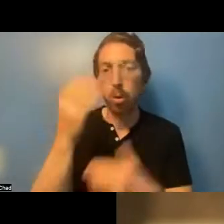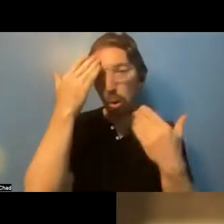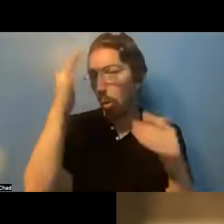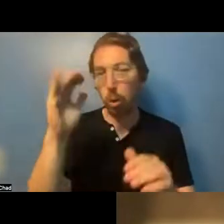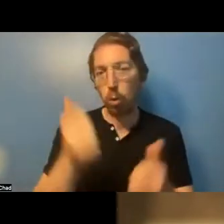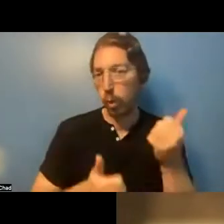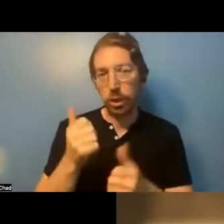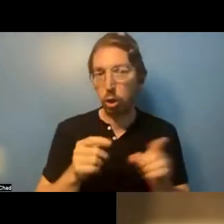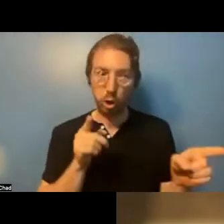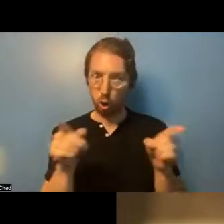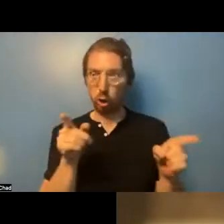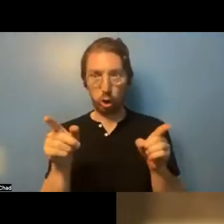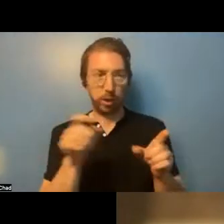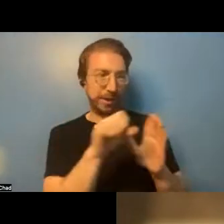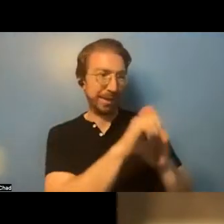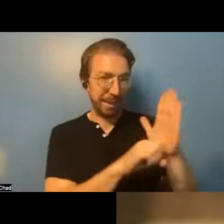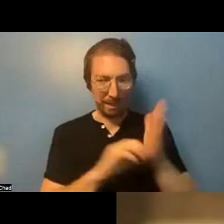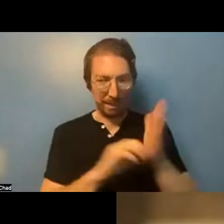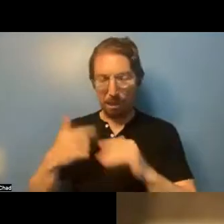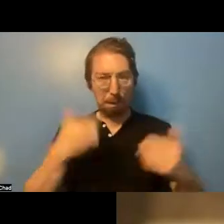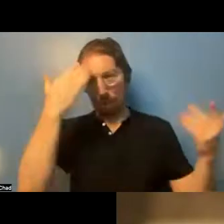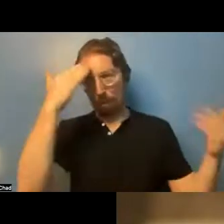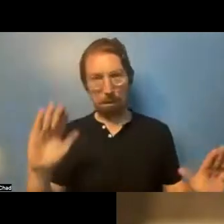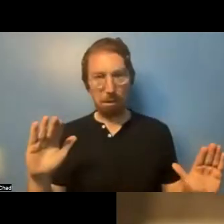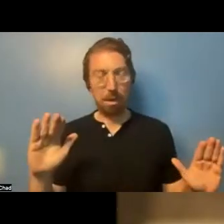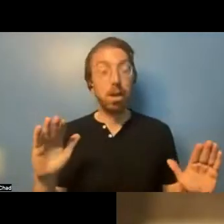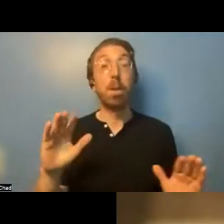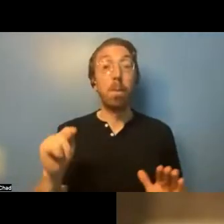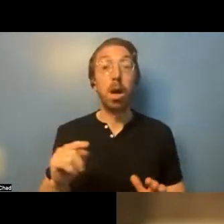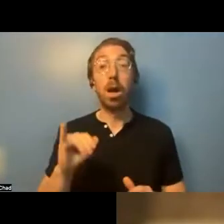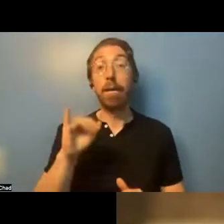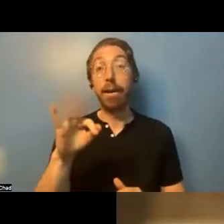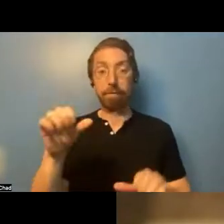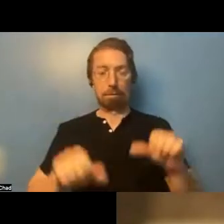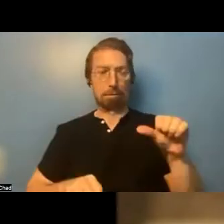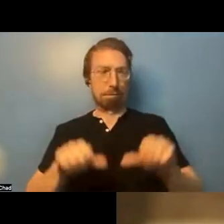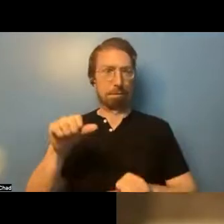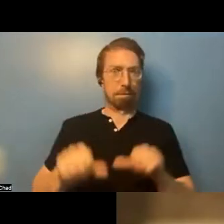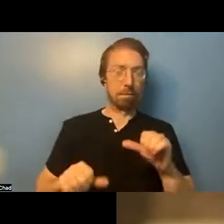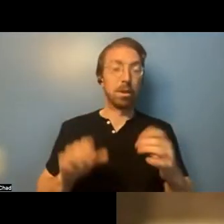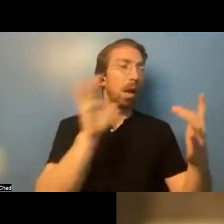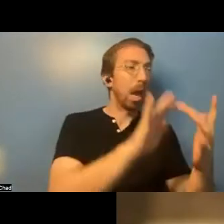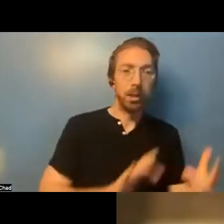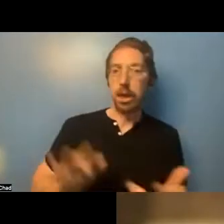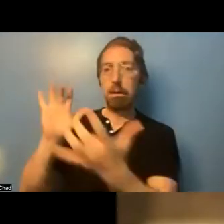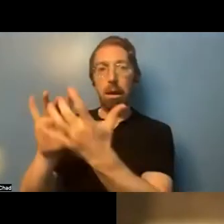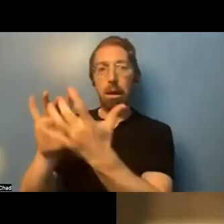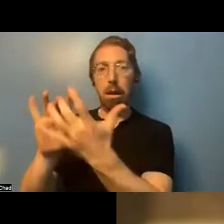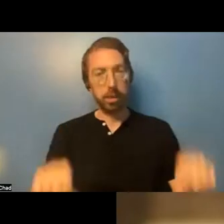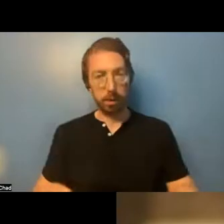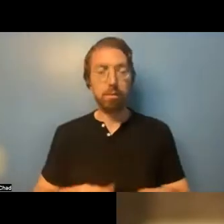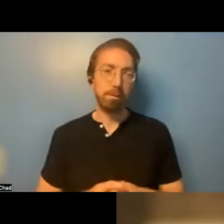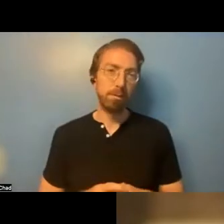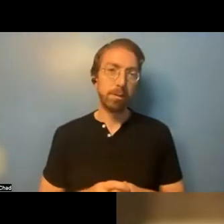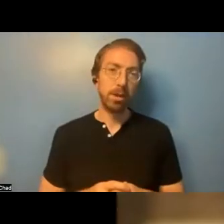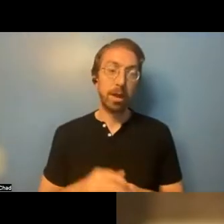call both and, or if you contact OMH, the state's complaint line, they will